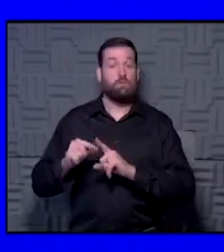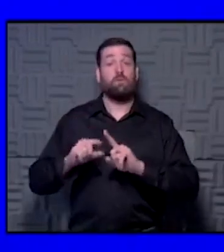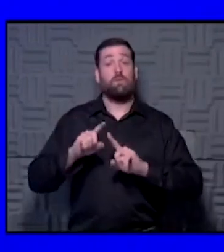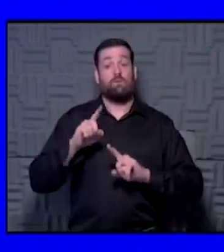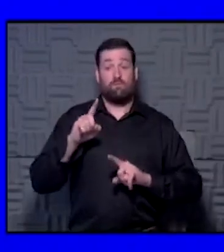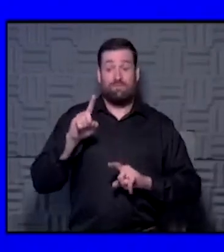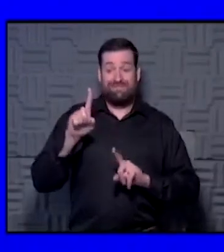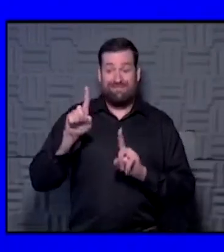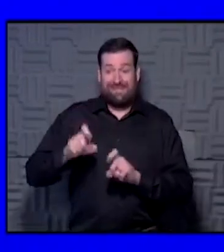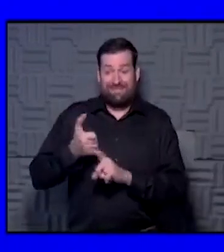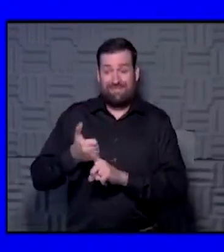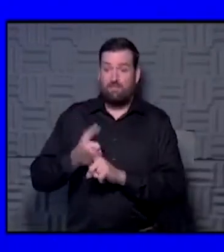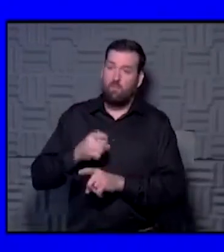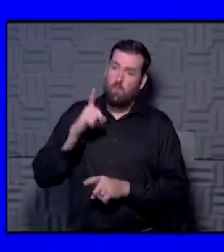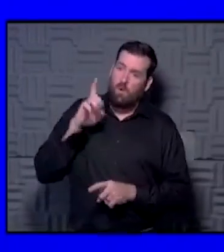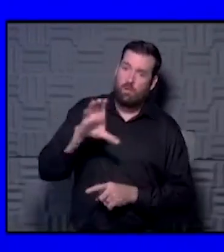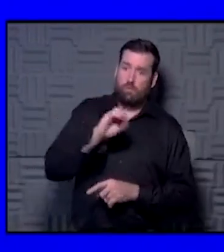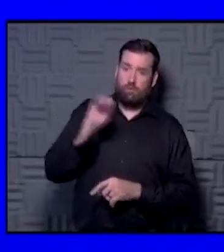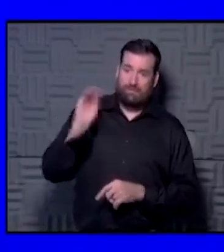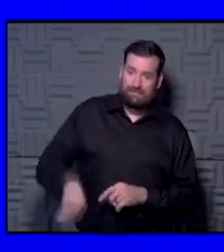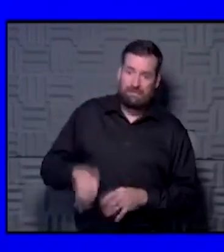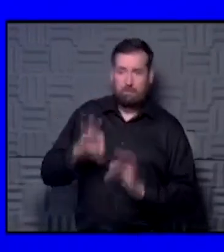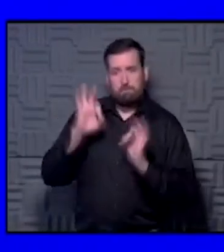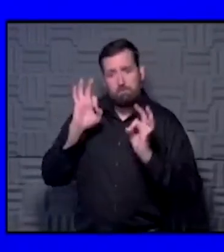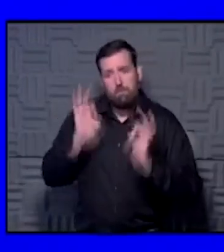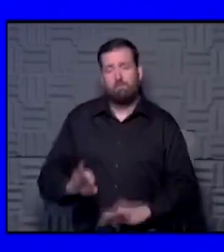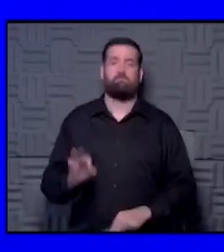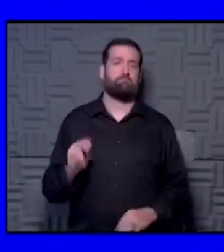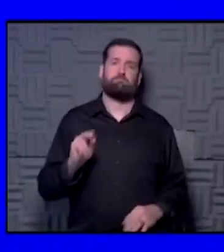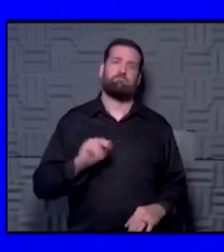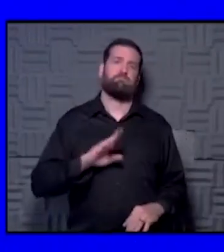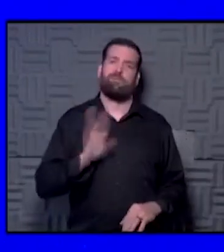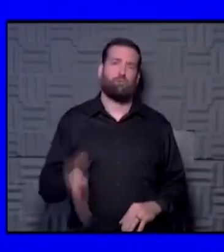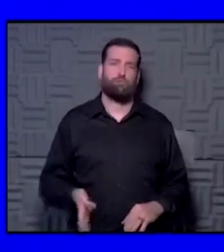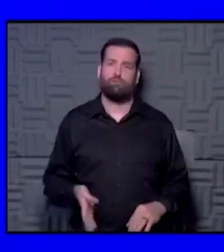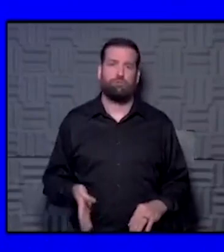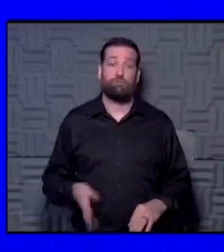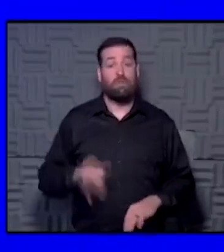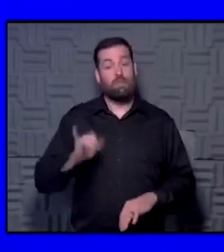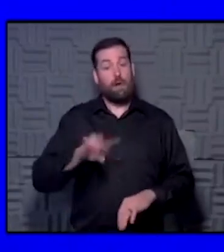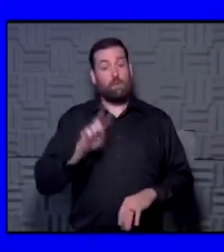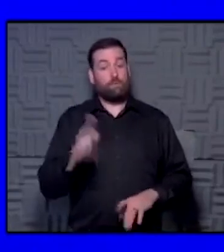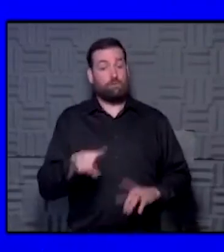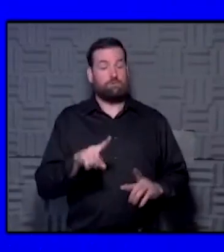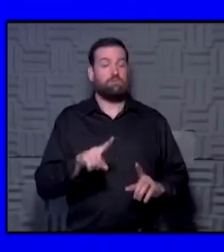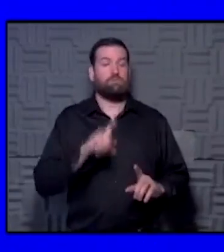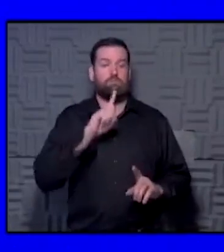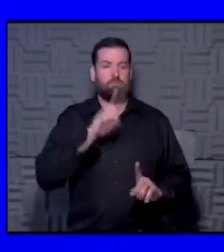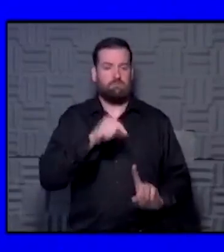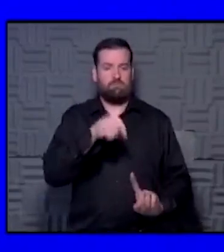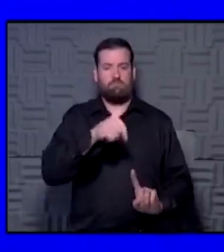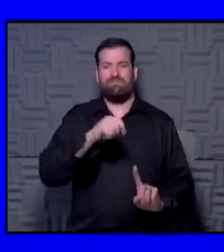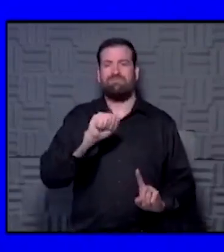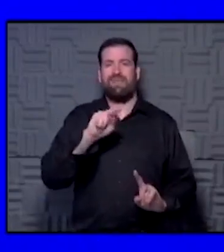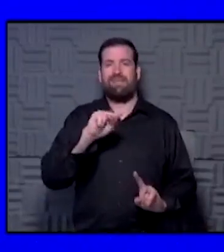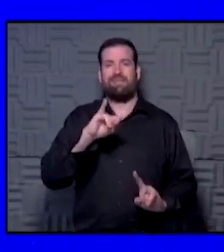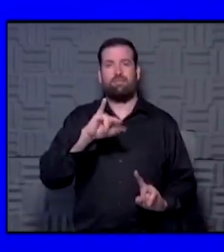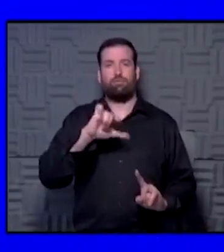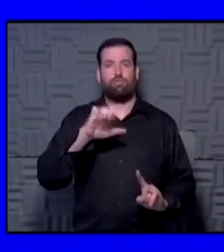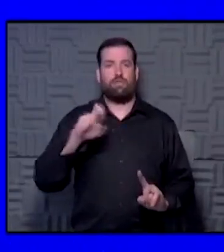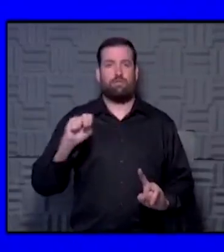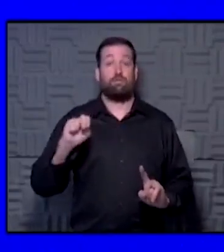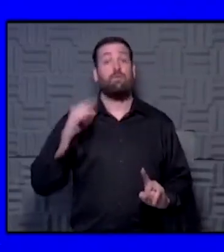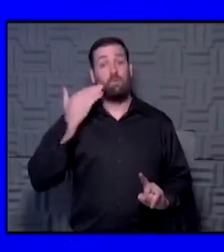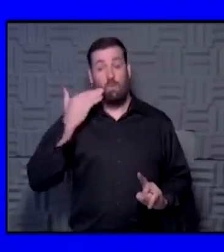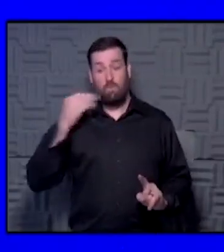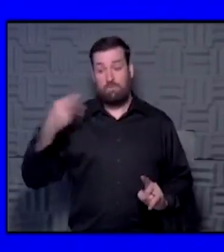So I think what that test and maybe what that question was centering on was more of the antigen testing. We know that